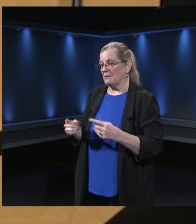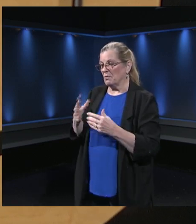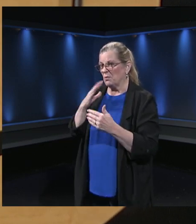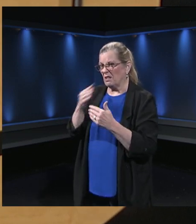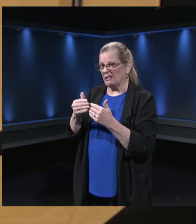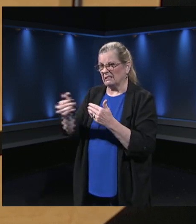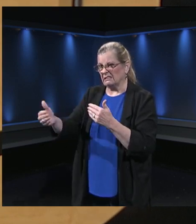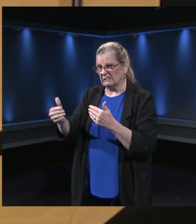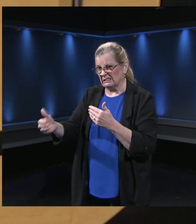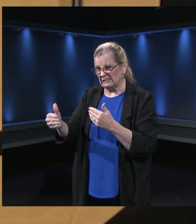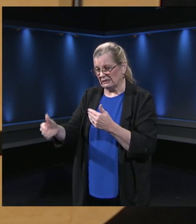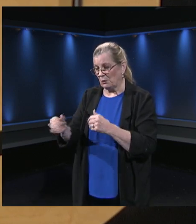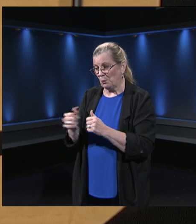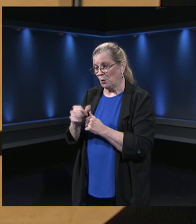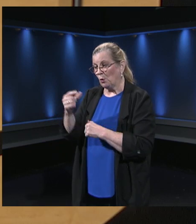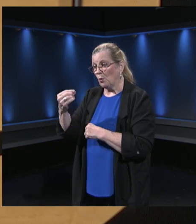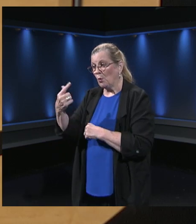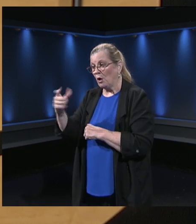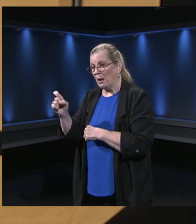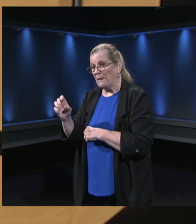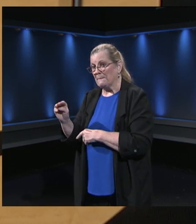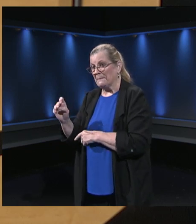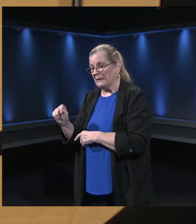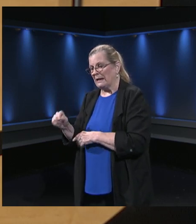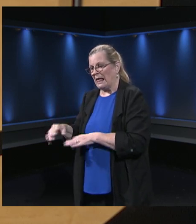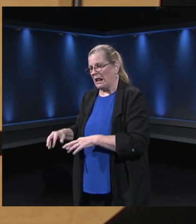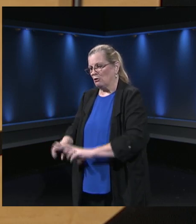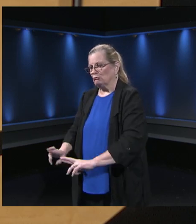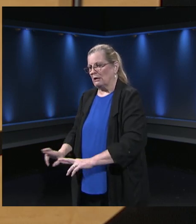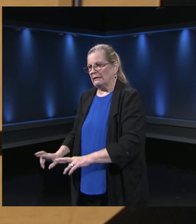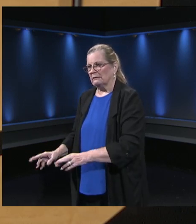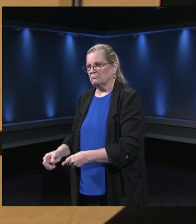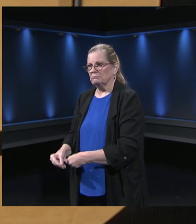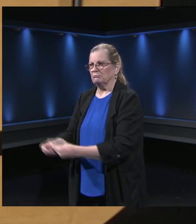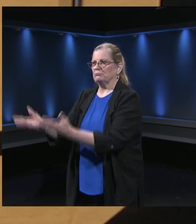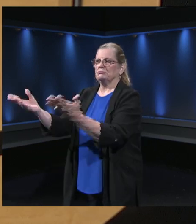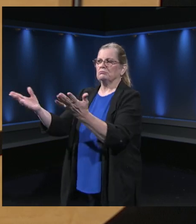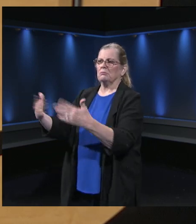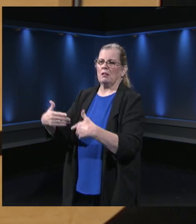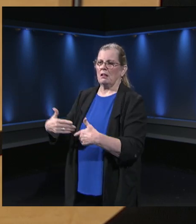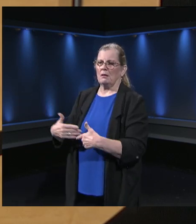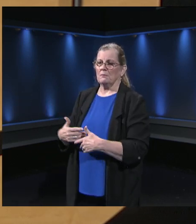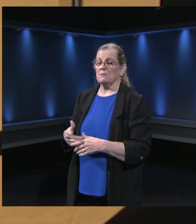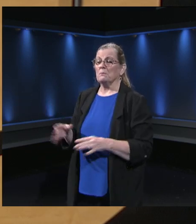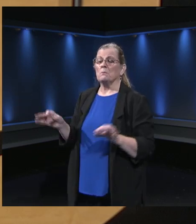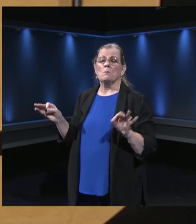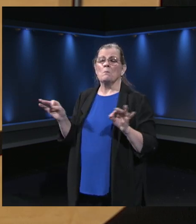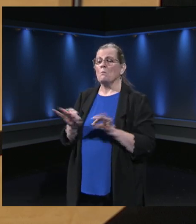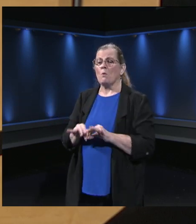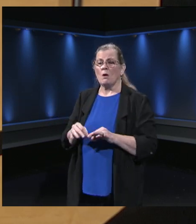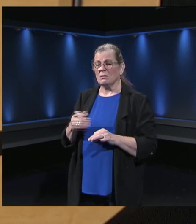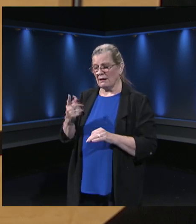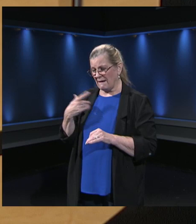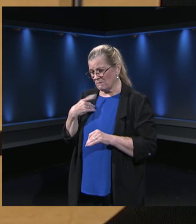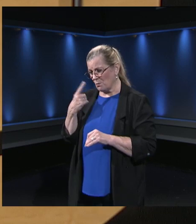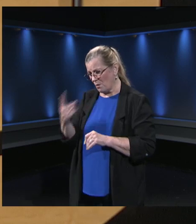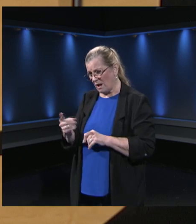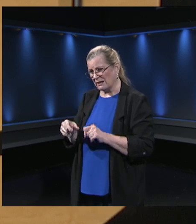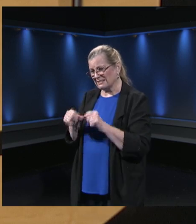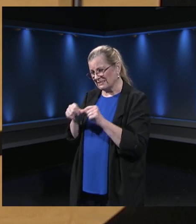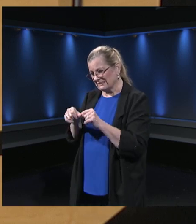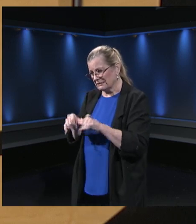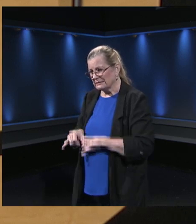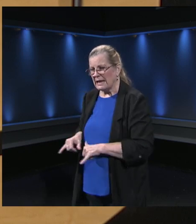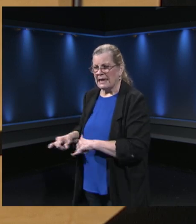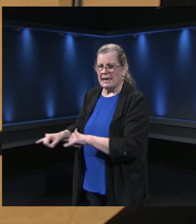However, they're not we don't have them right now. And we really felt that it was extremely important to have one consistent way that all of our